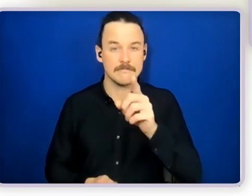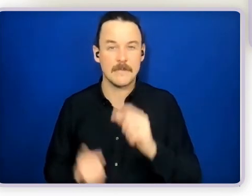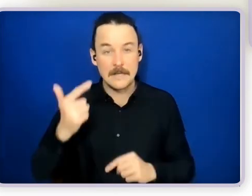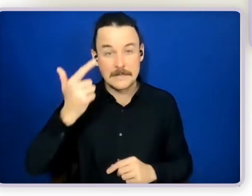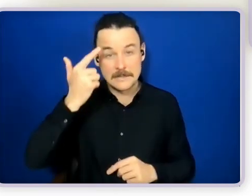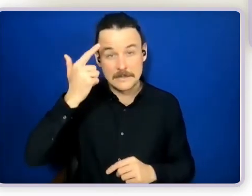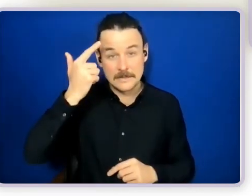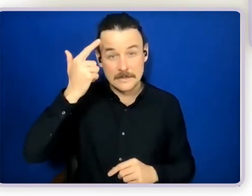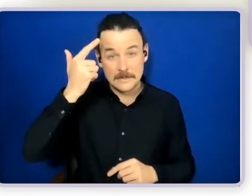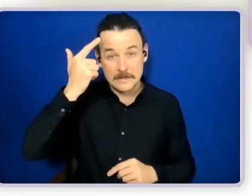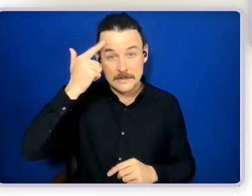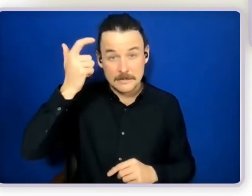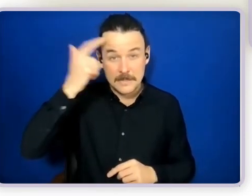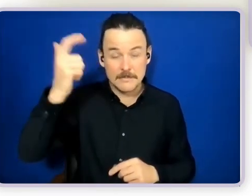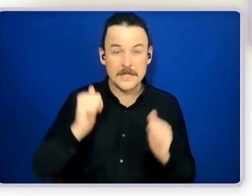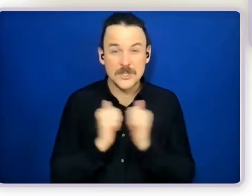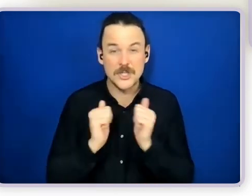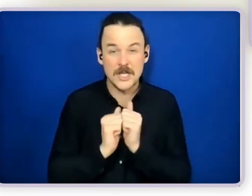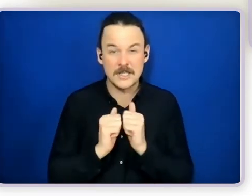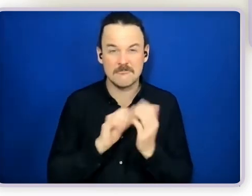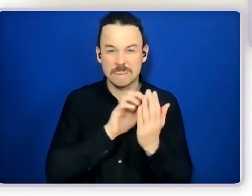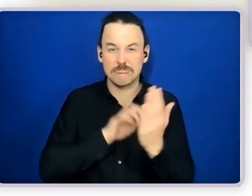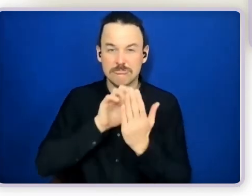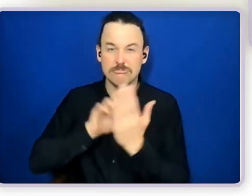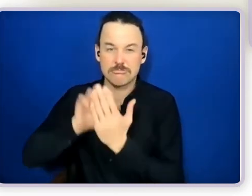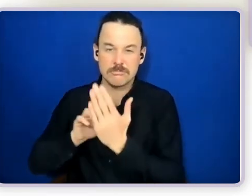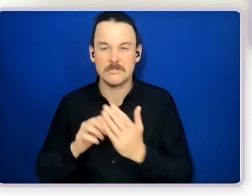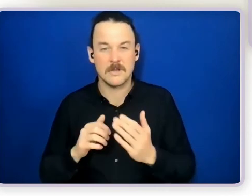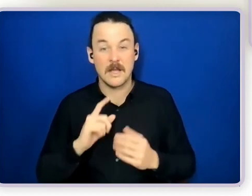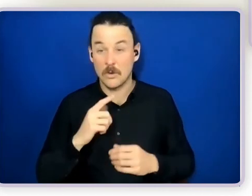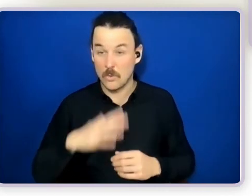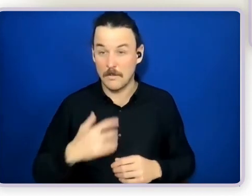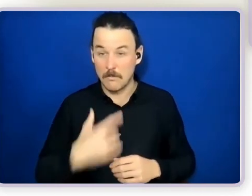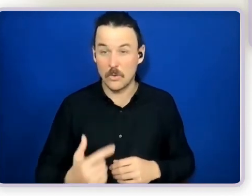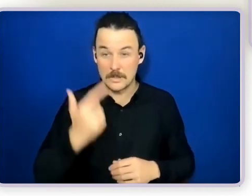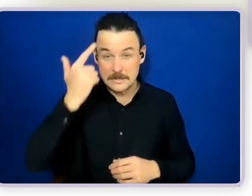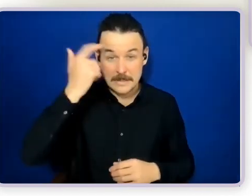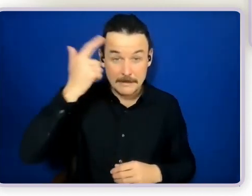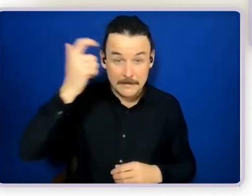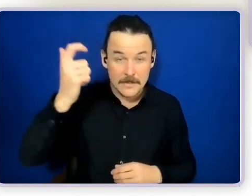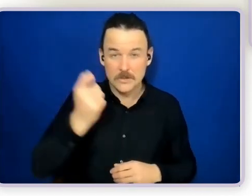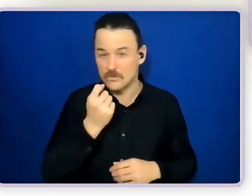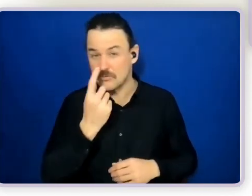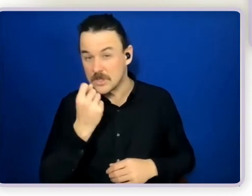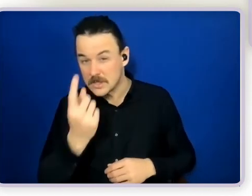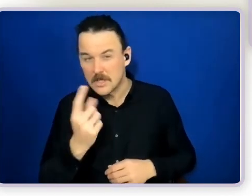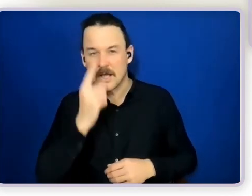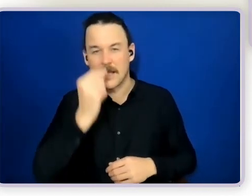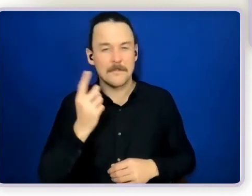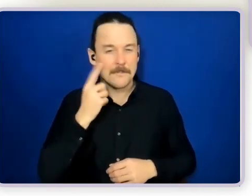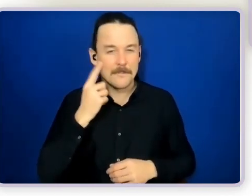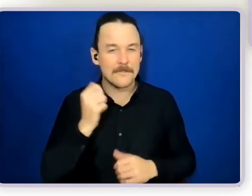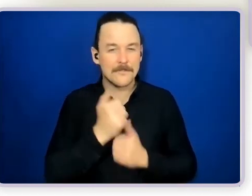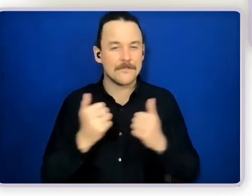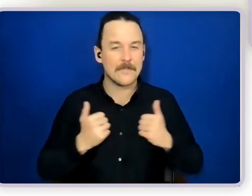of support so you can just go to our website if you want some more tips and tricks around circles and just quickly I'll talk